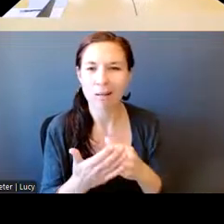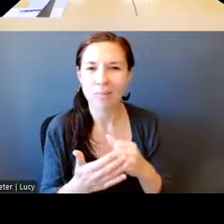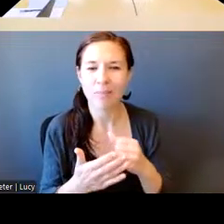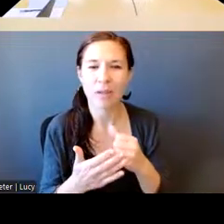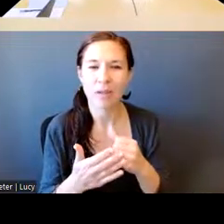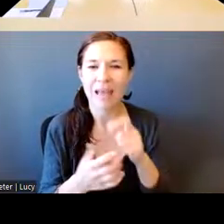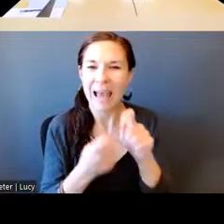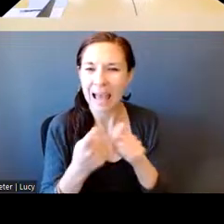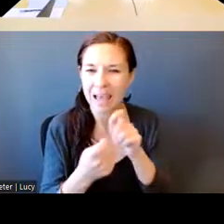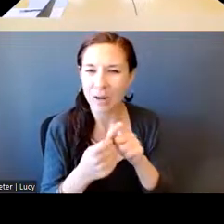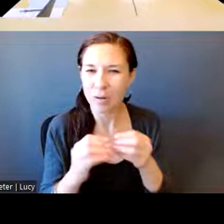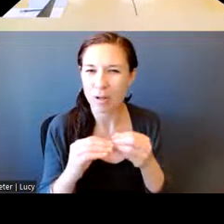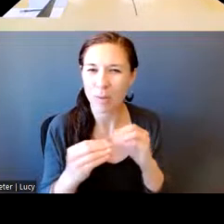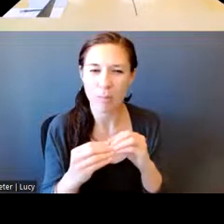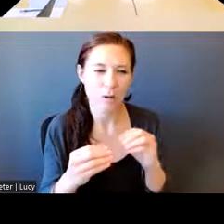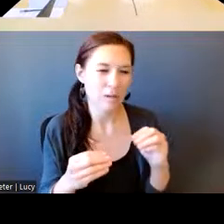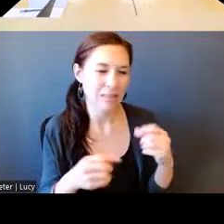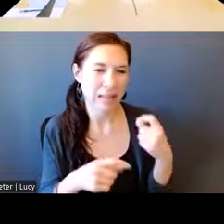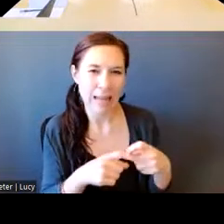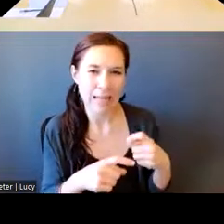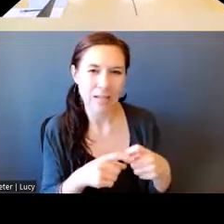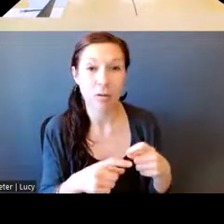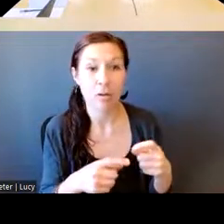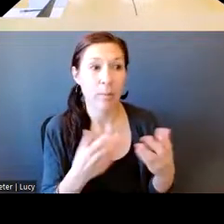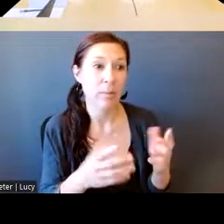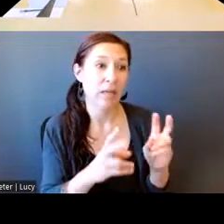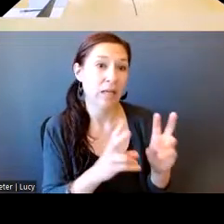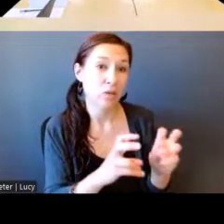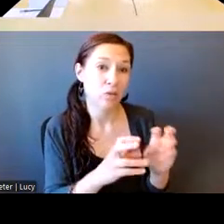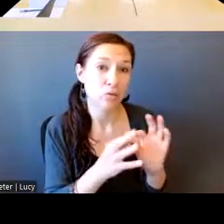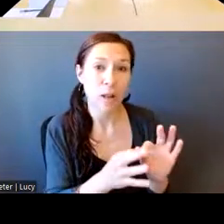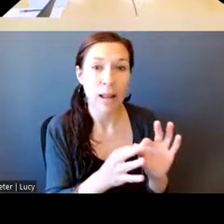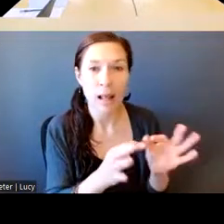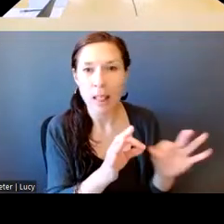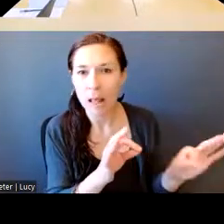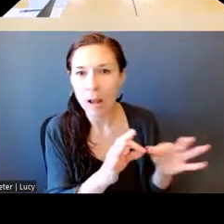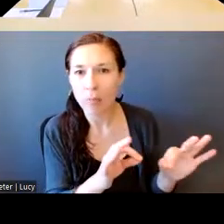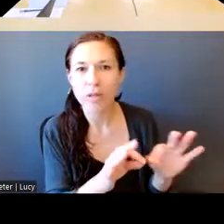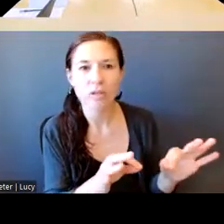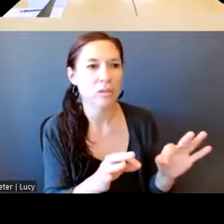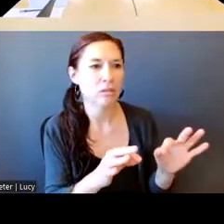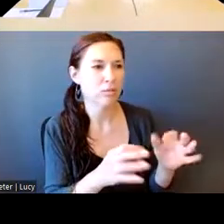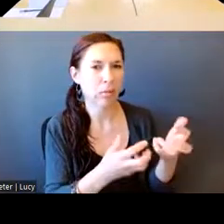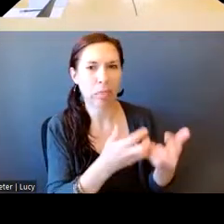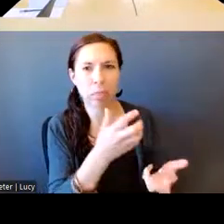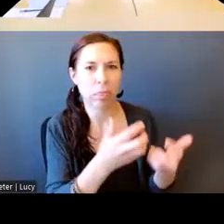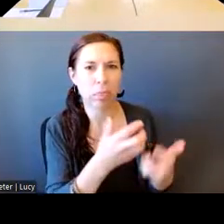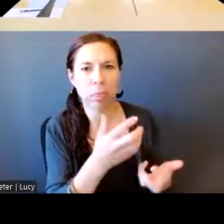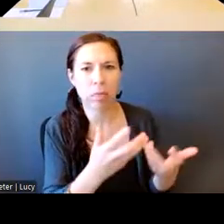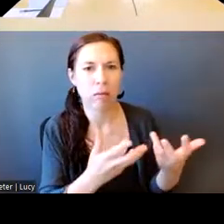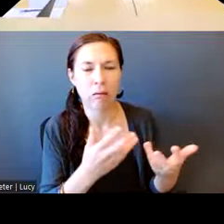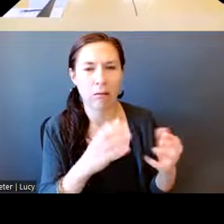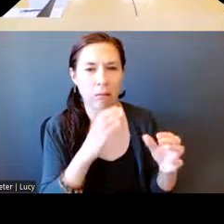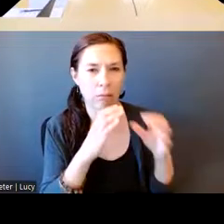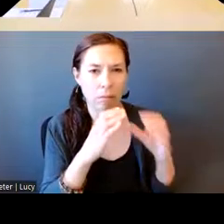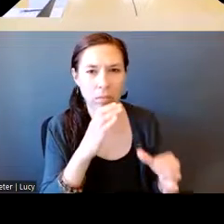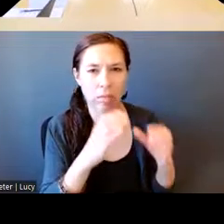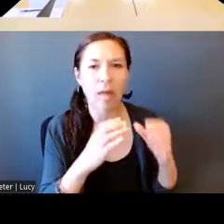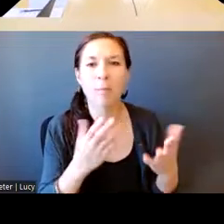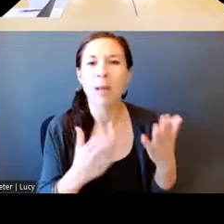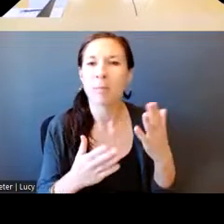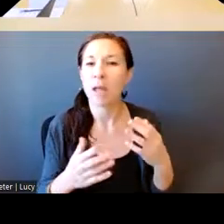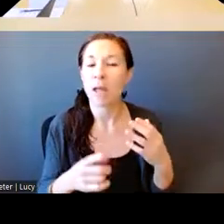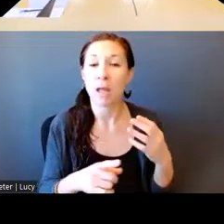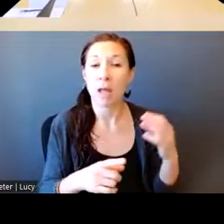language issues and, um, kind of other disparities and would probably make the white black disparity